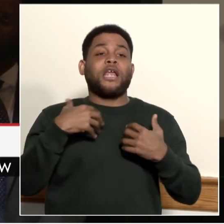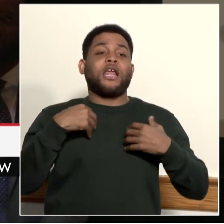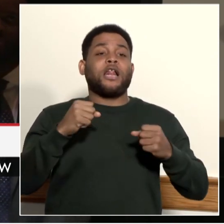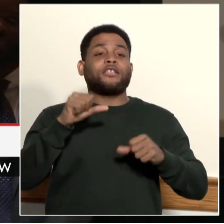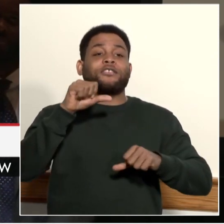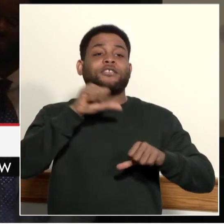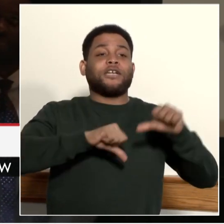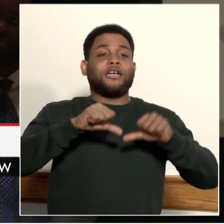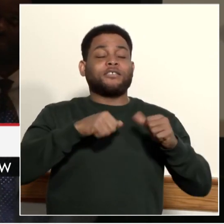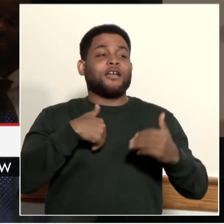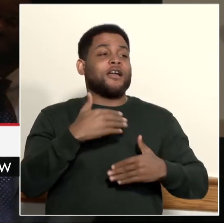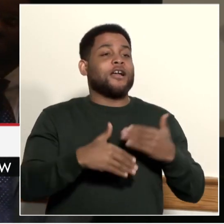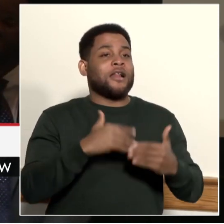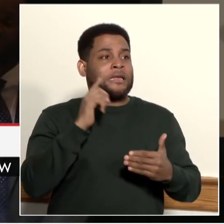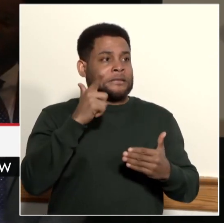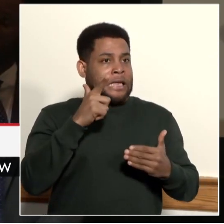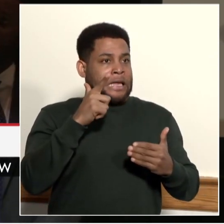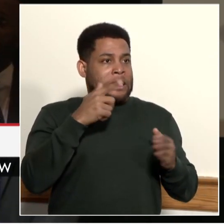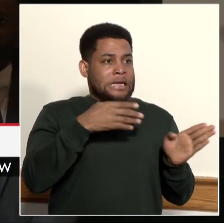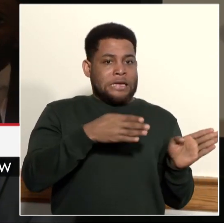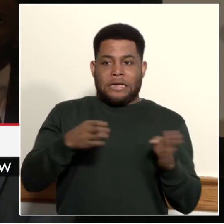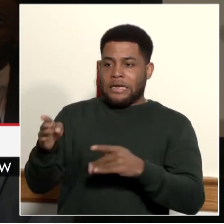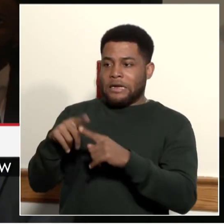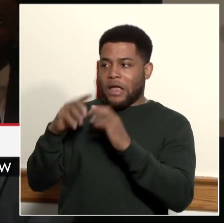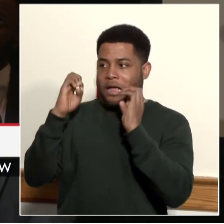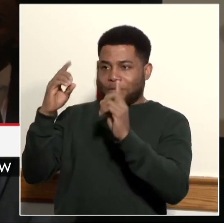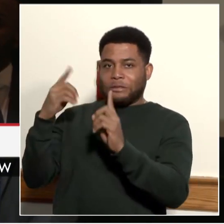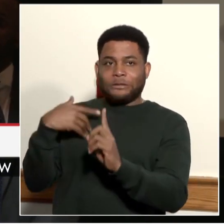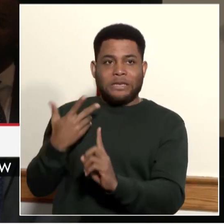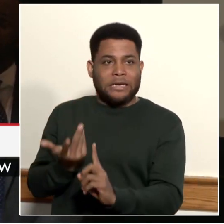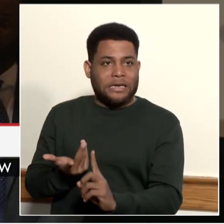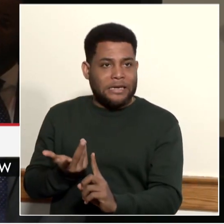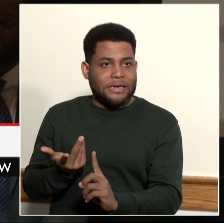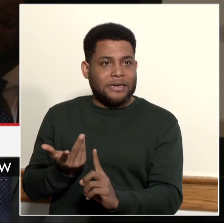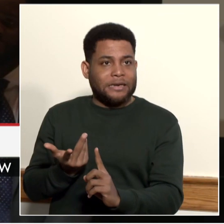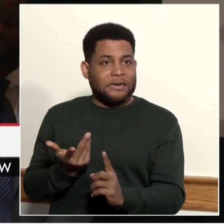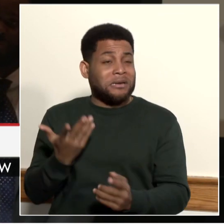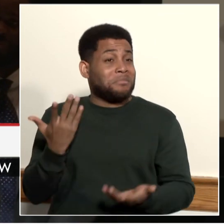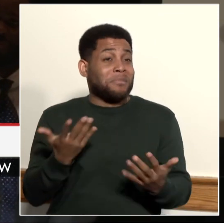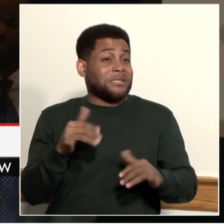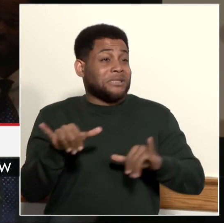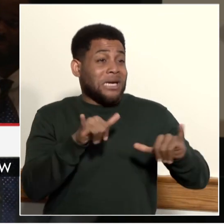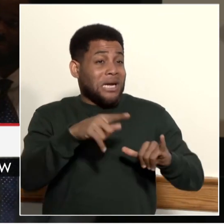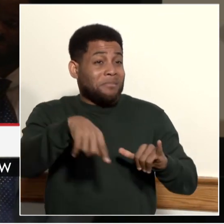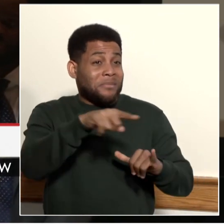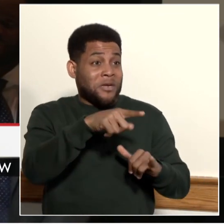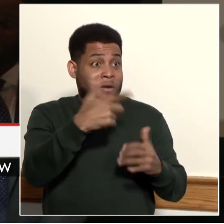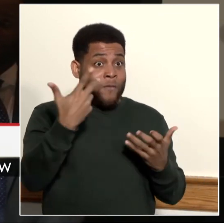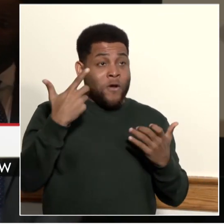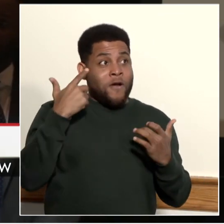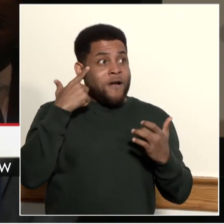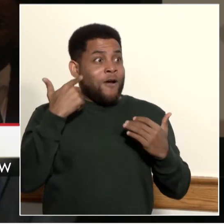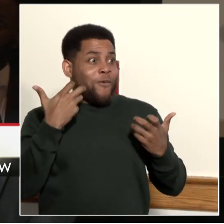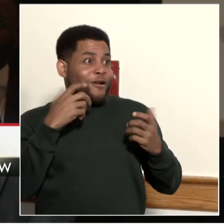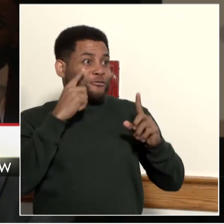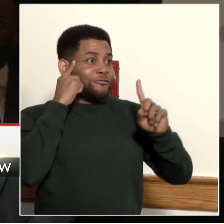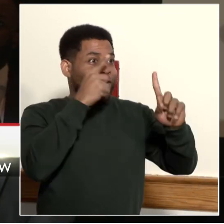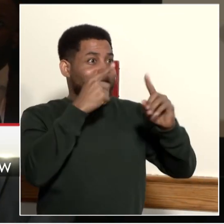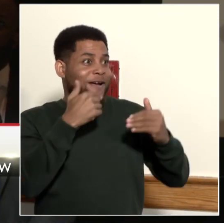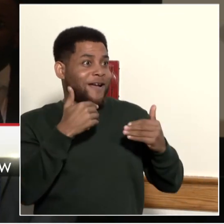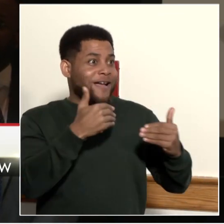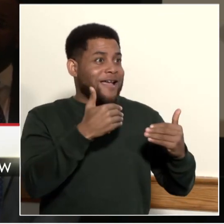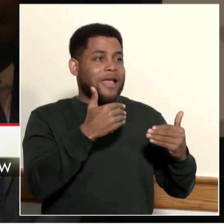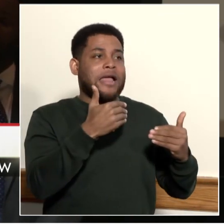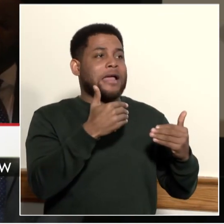going to be an educator. And so think about this opportunity is to be expected, but also prepare yourself